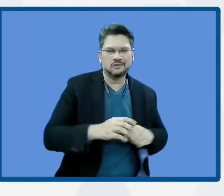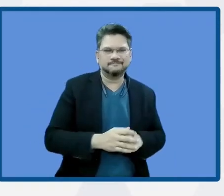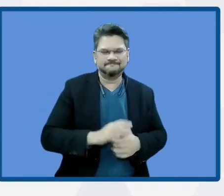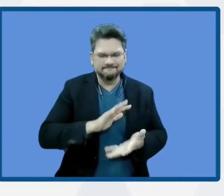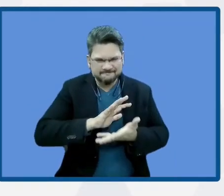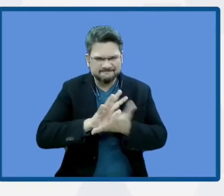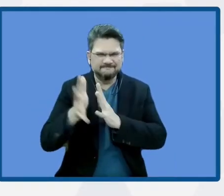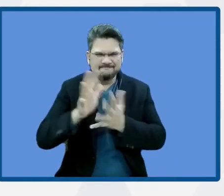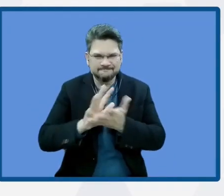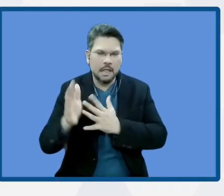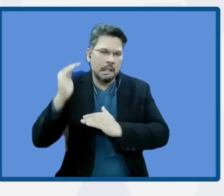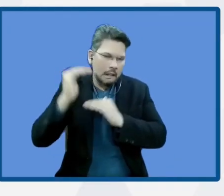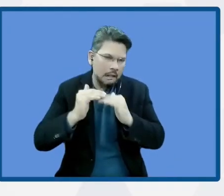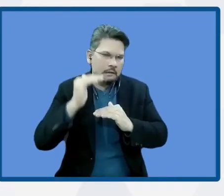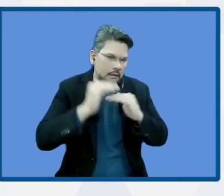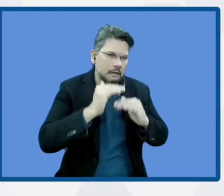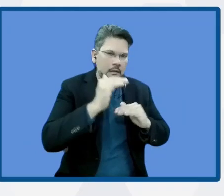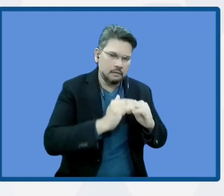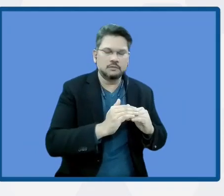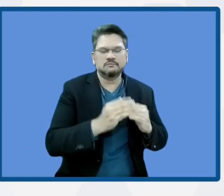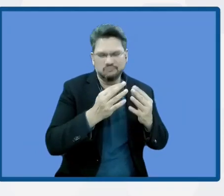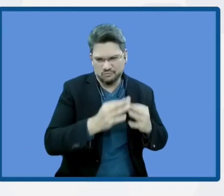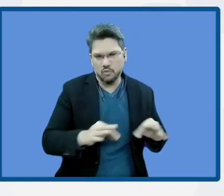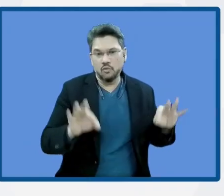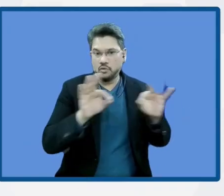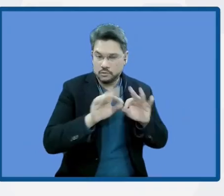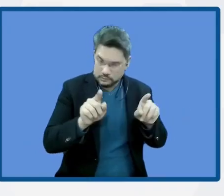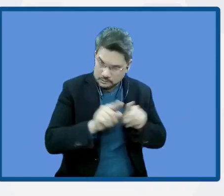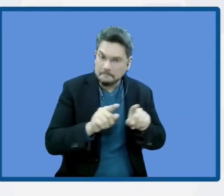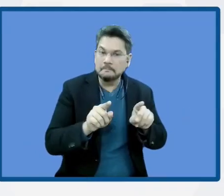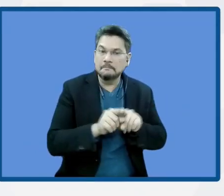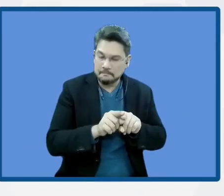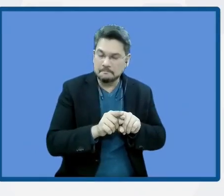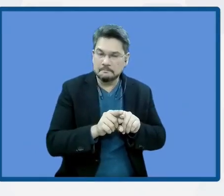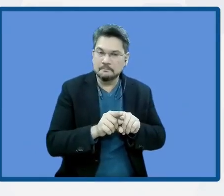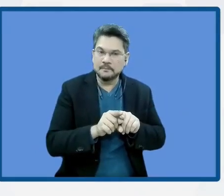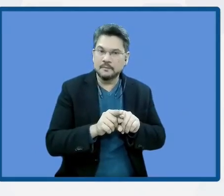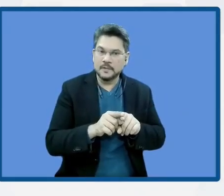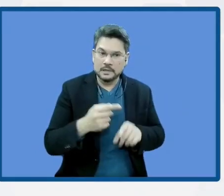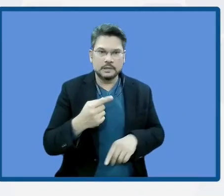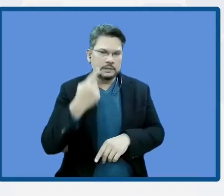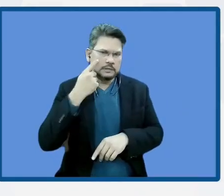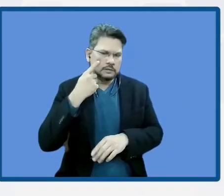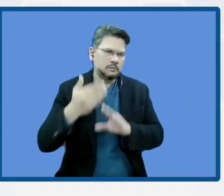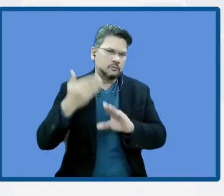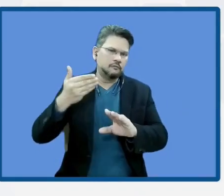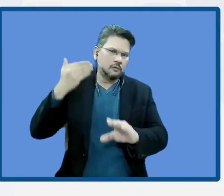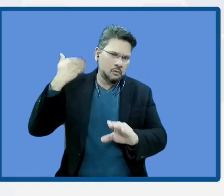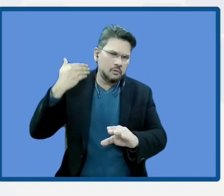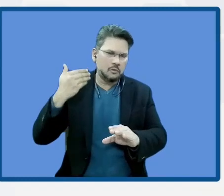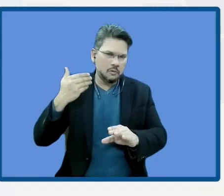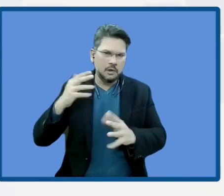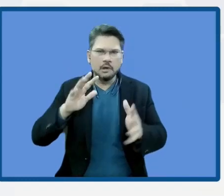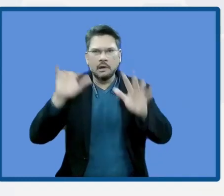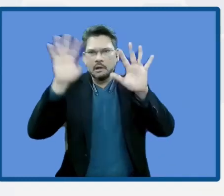important. It is foreseen that some of the losses of climate change worldwide